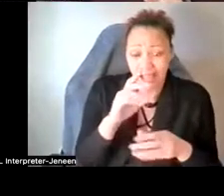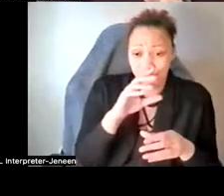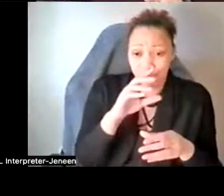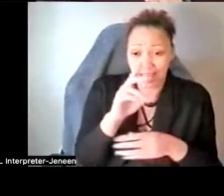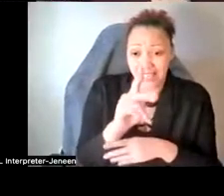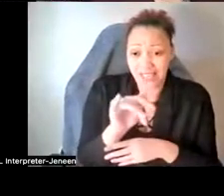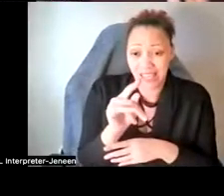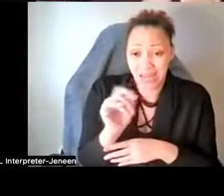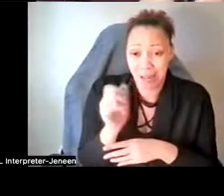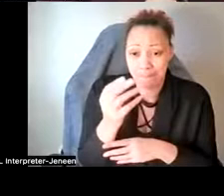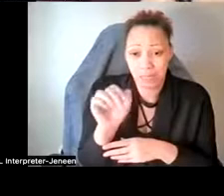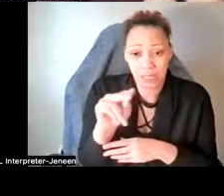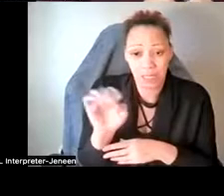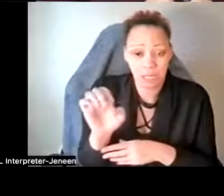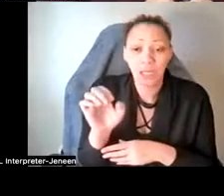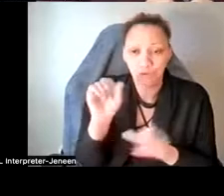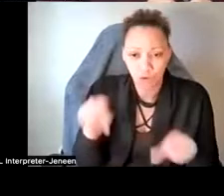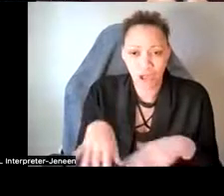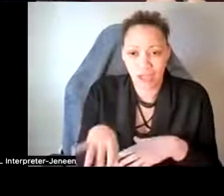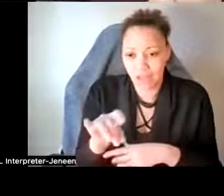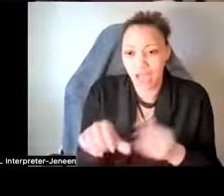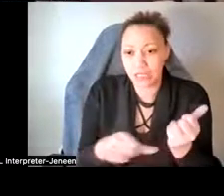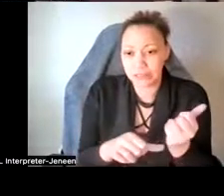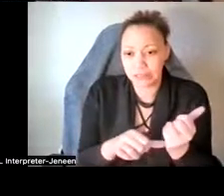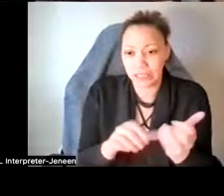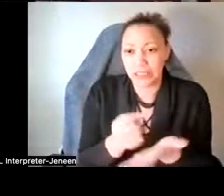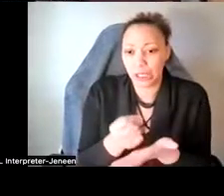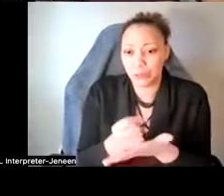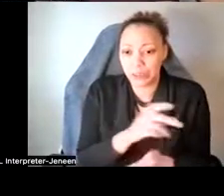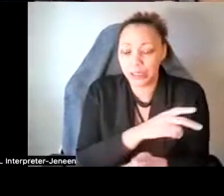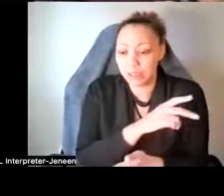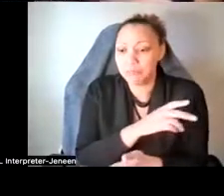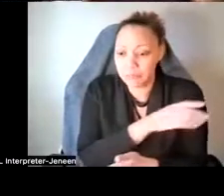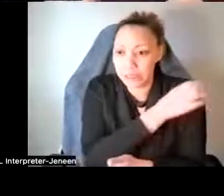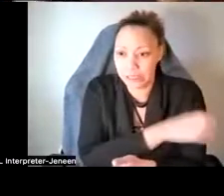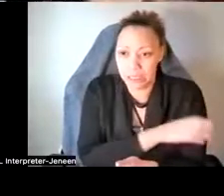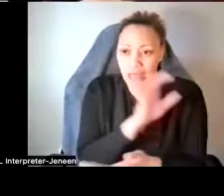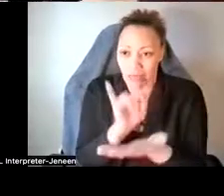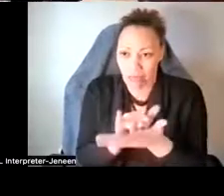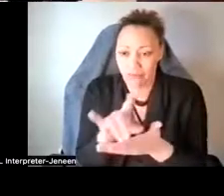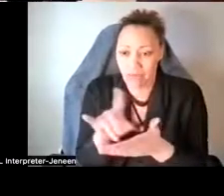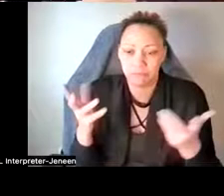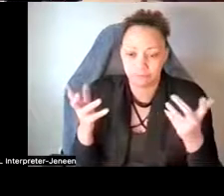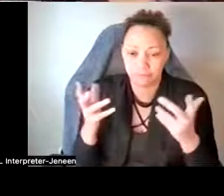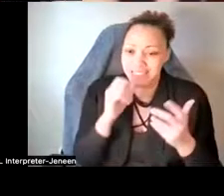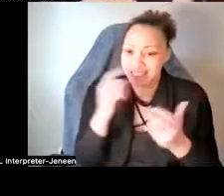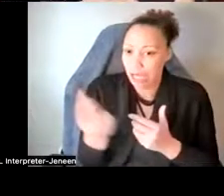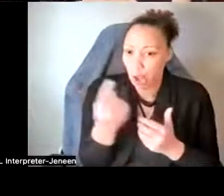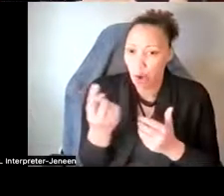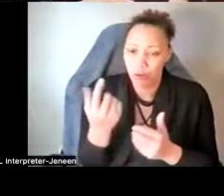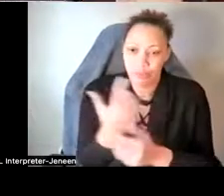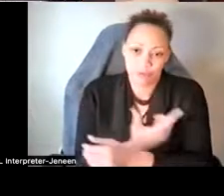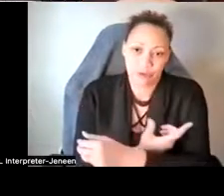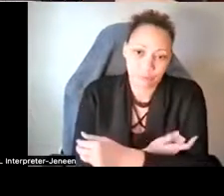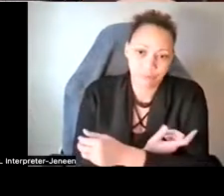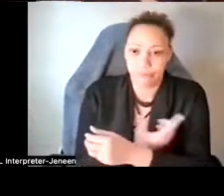you can find assisted therapy clinics that have that additional component, rather than just an infusion clinic that would just give you